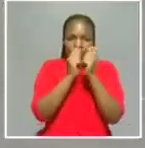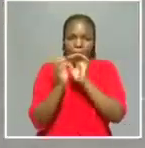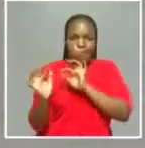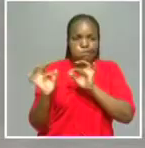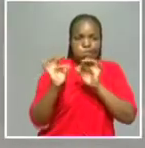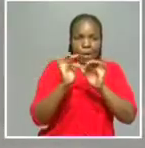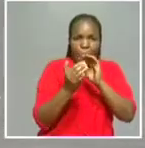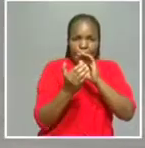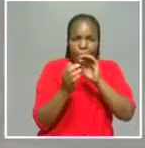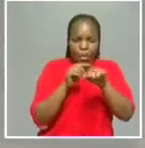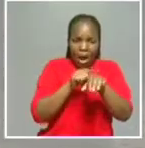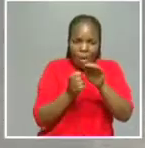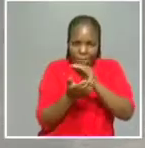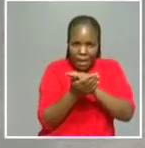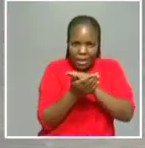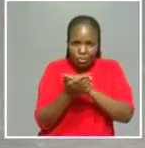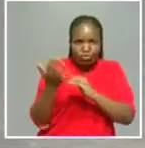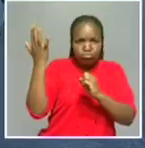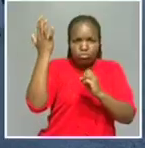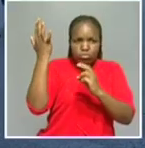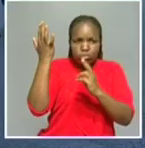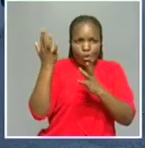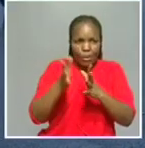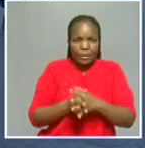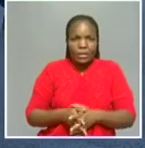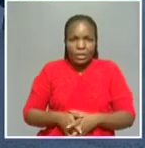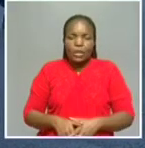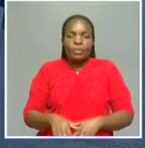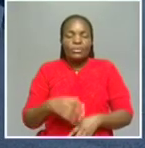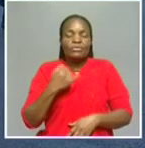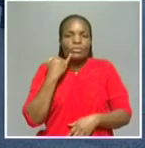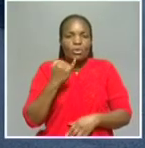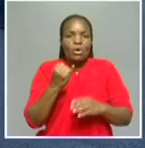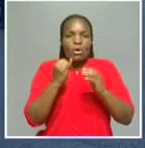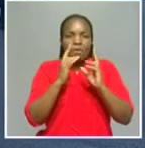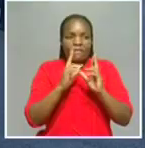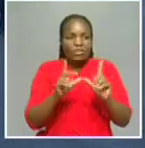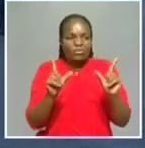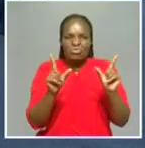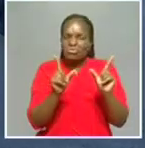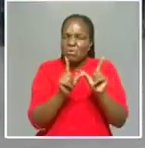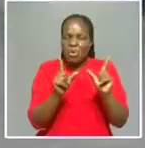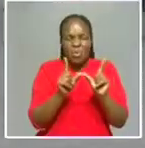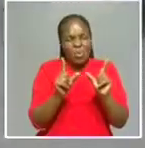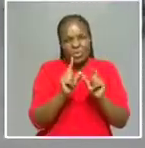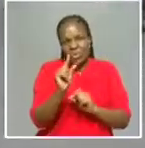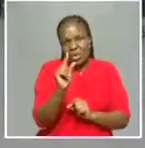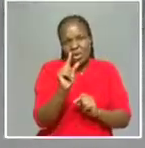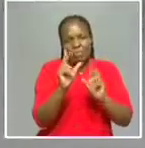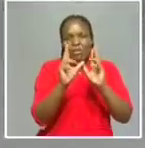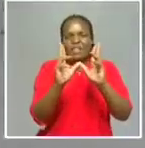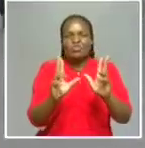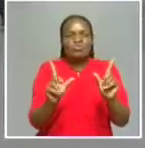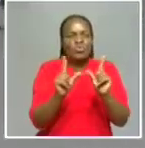I can tell you although we were saying commerce or vendor people were not in, so there were a number of people that were